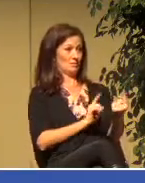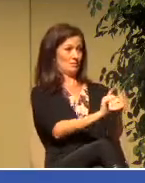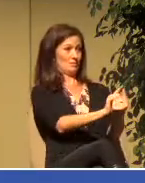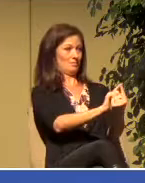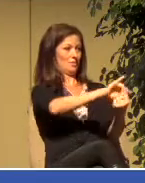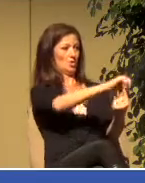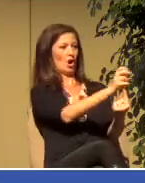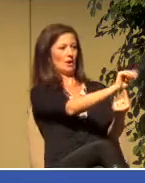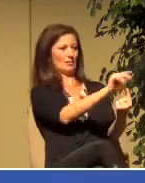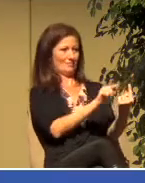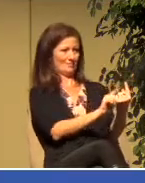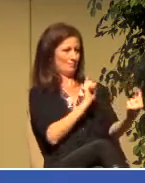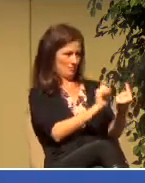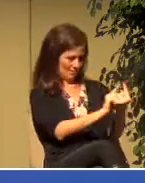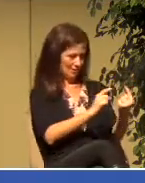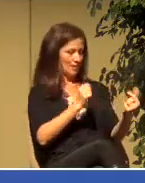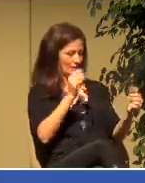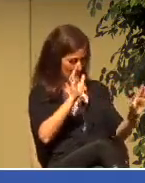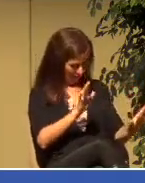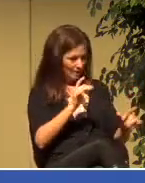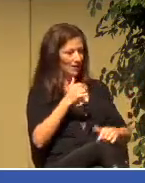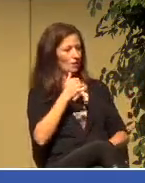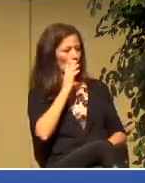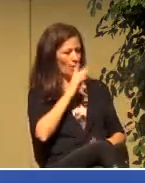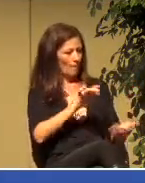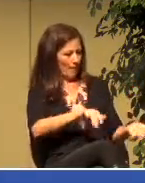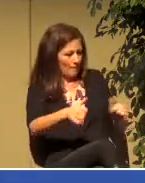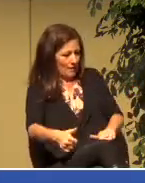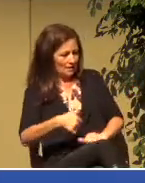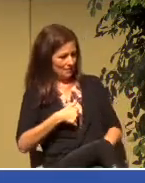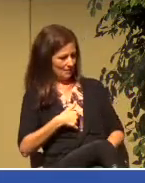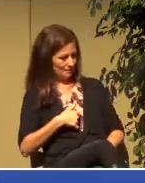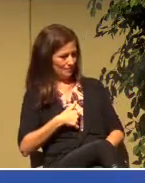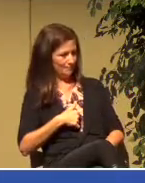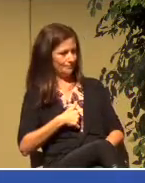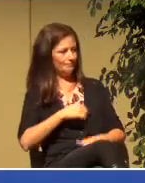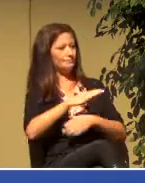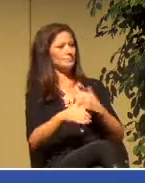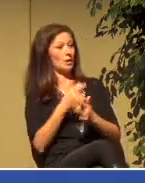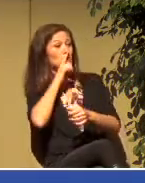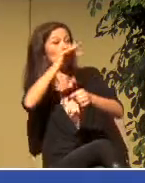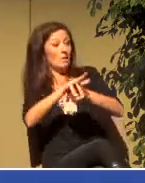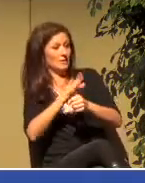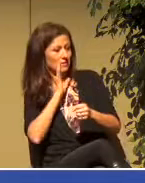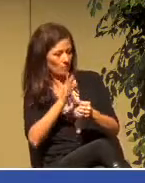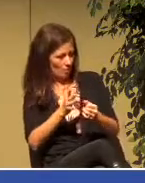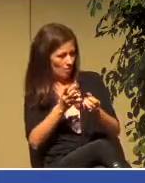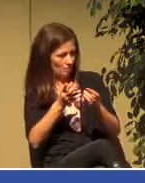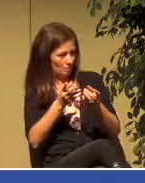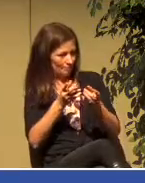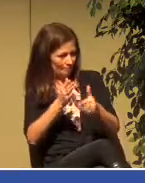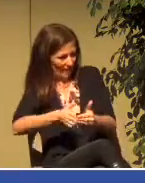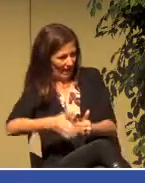baptized so that all decrees should be fulfilled, that He might be seen as righteous.